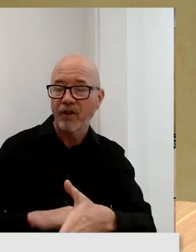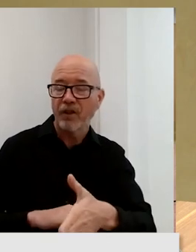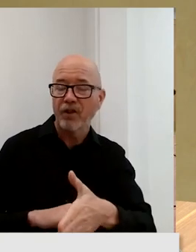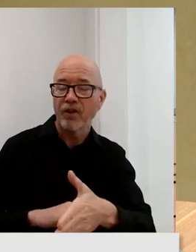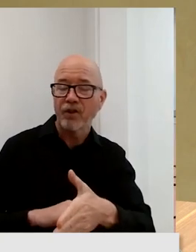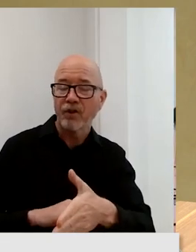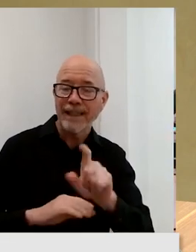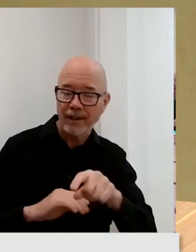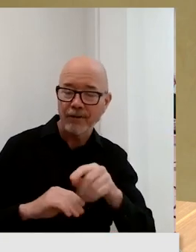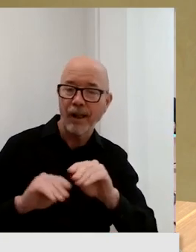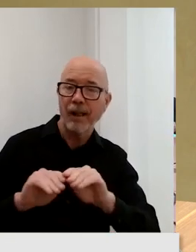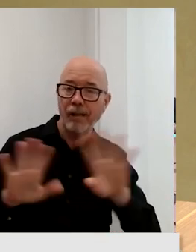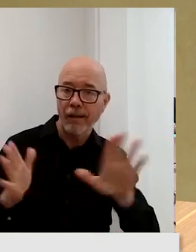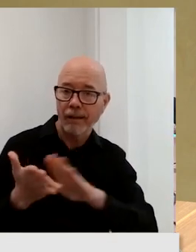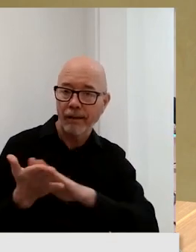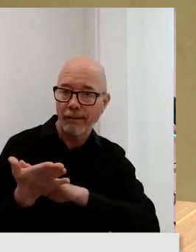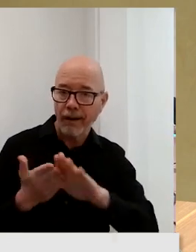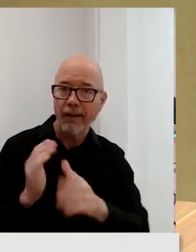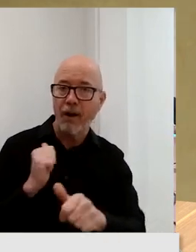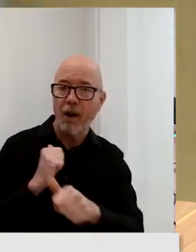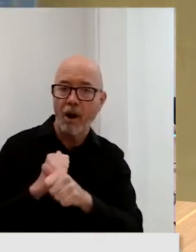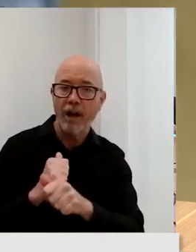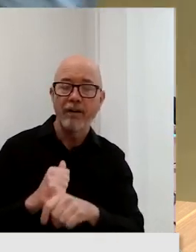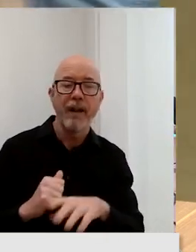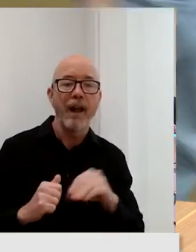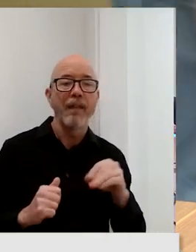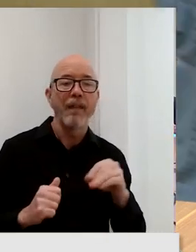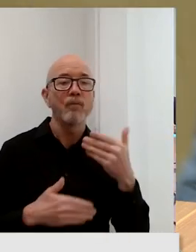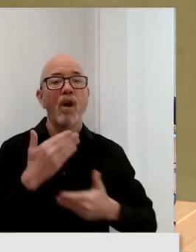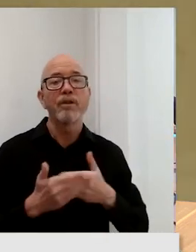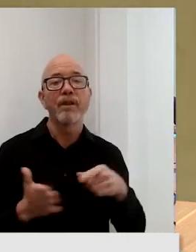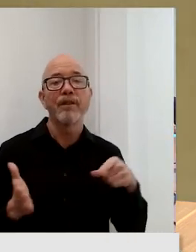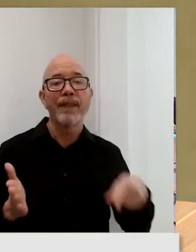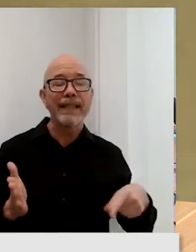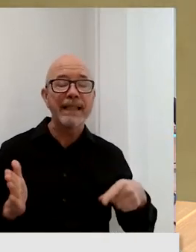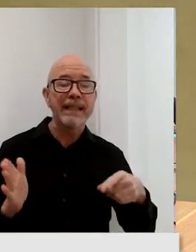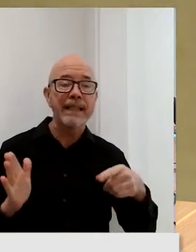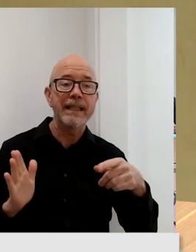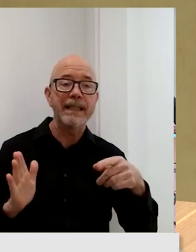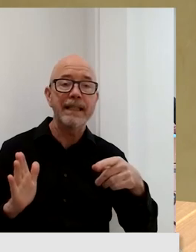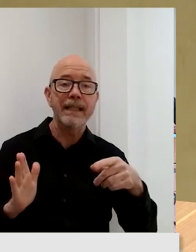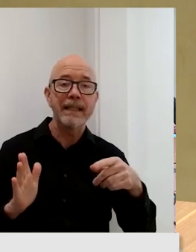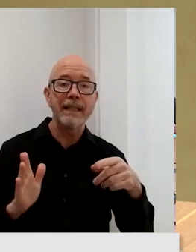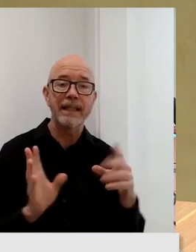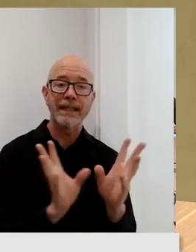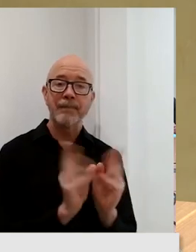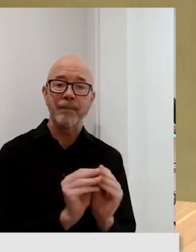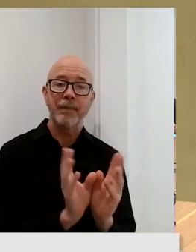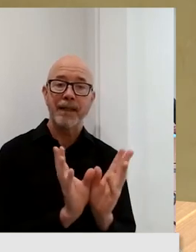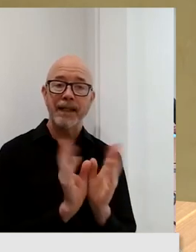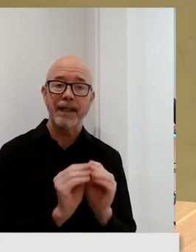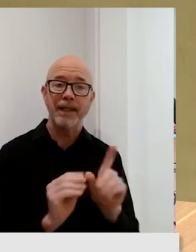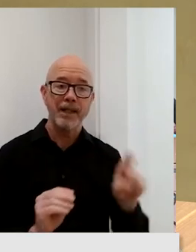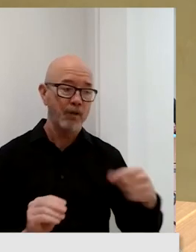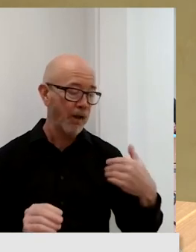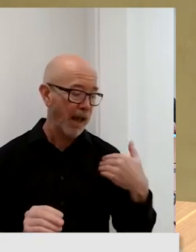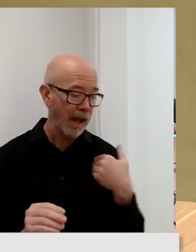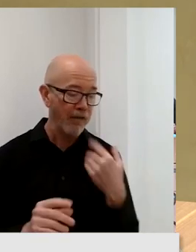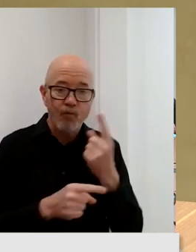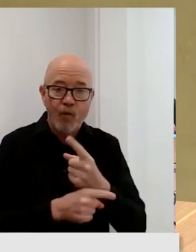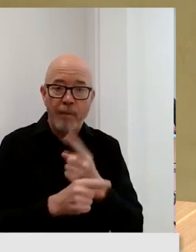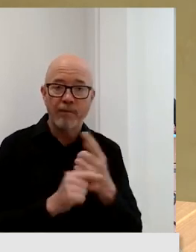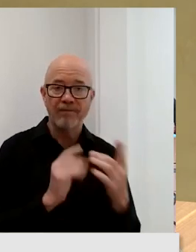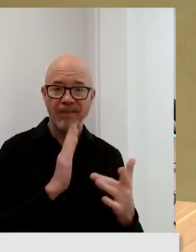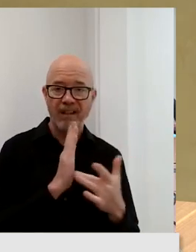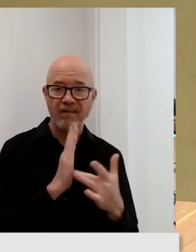in legislative process or in these hearings should have to be at a certified site that has the proper lighting, microphones, and